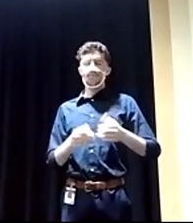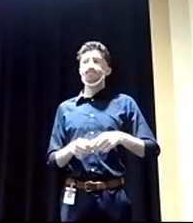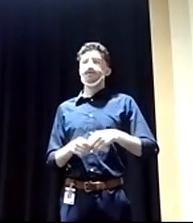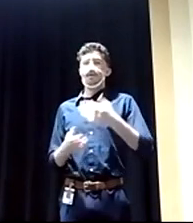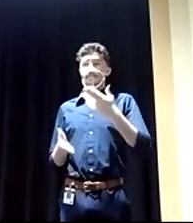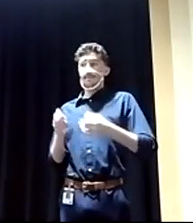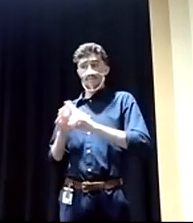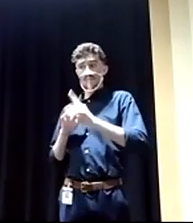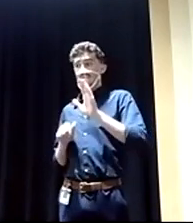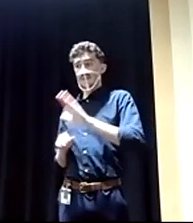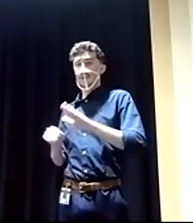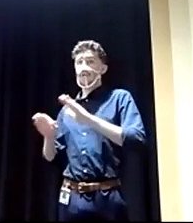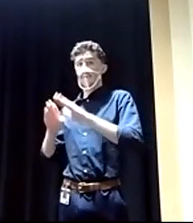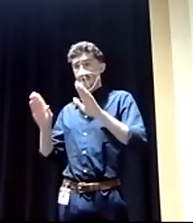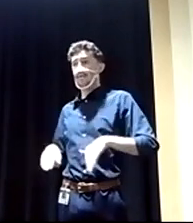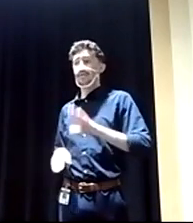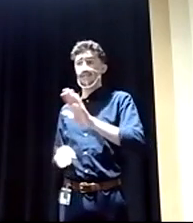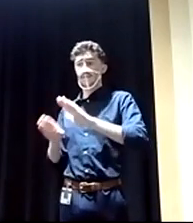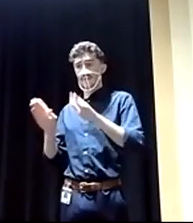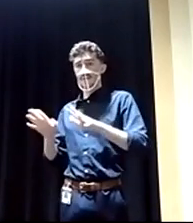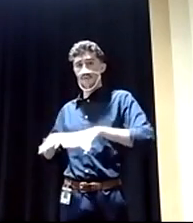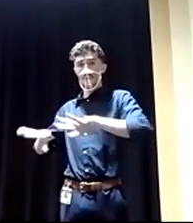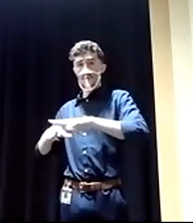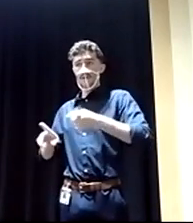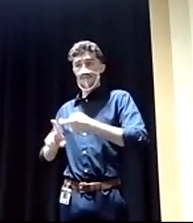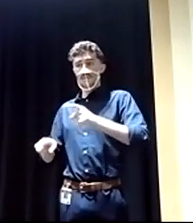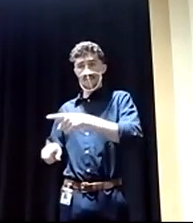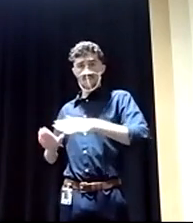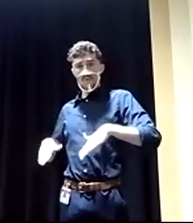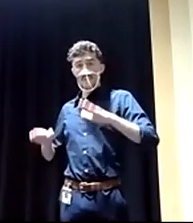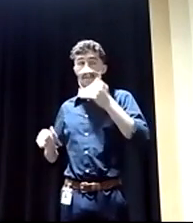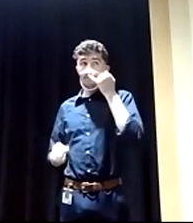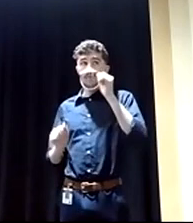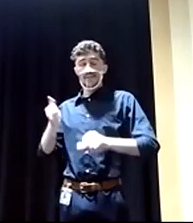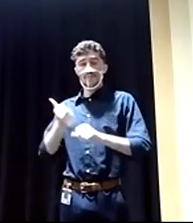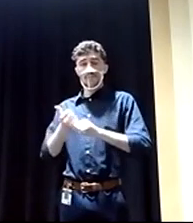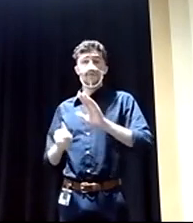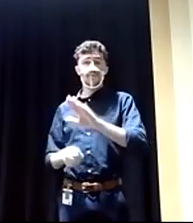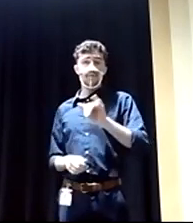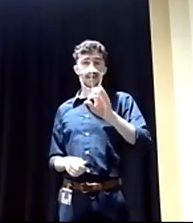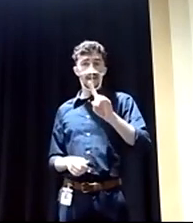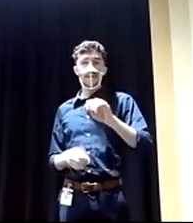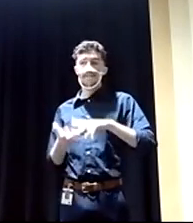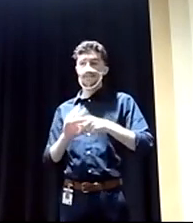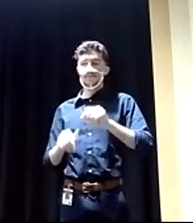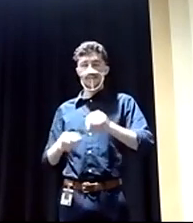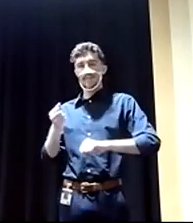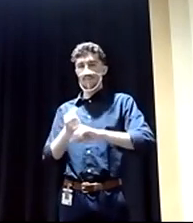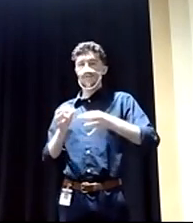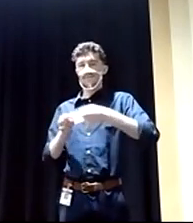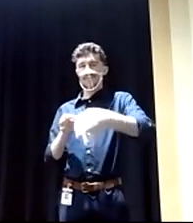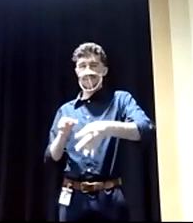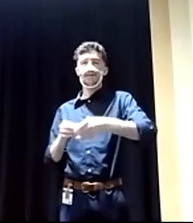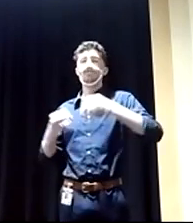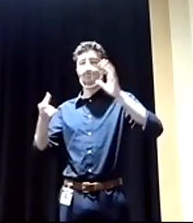love? And if we can provide aid, that can help to stem, you know, further crises as it relates to the prior